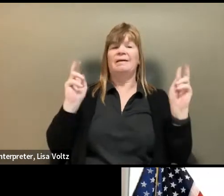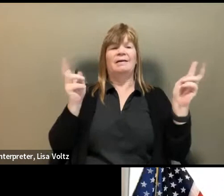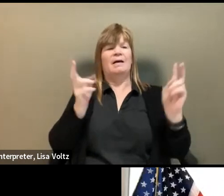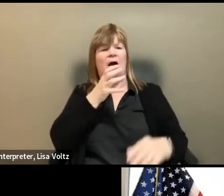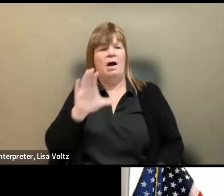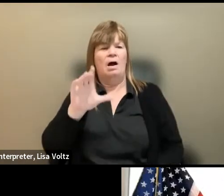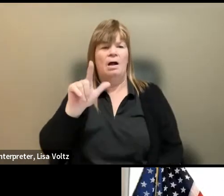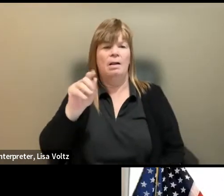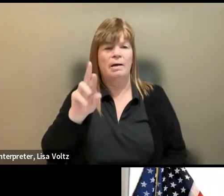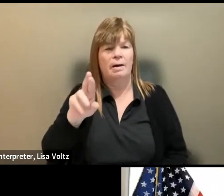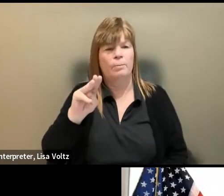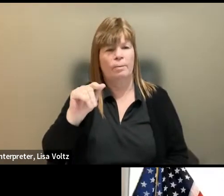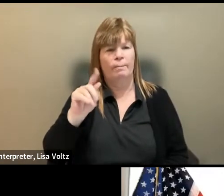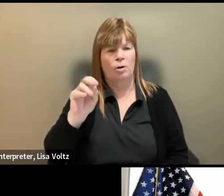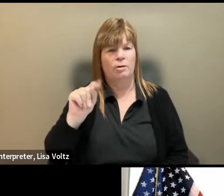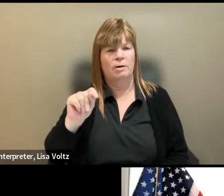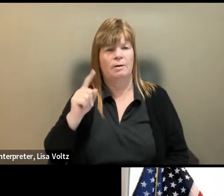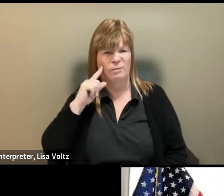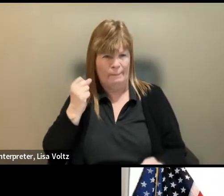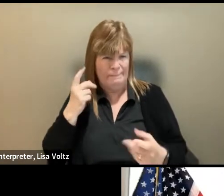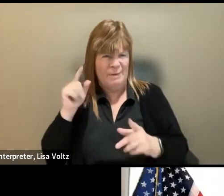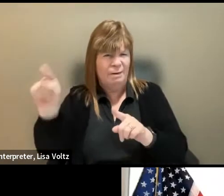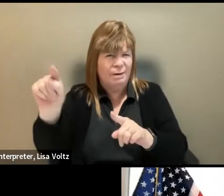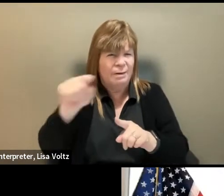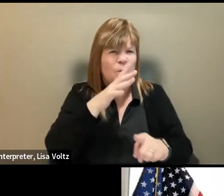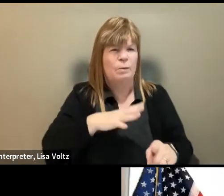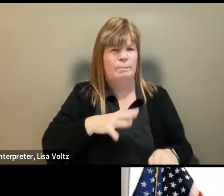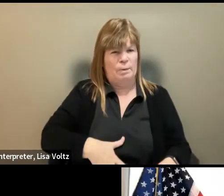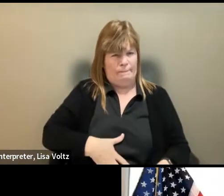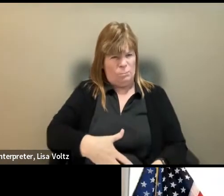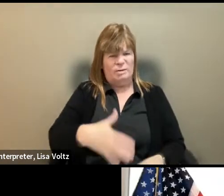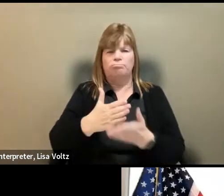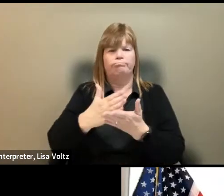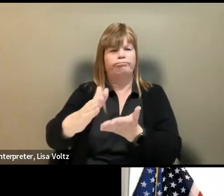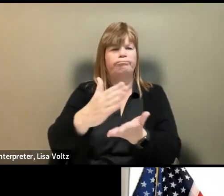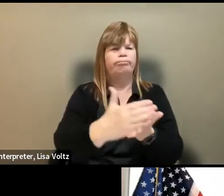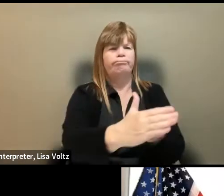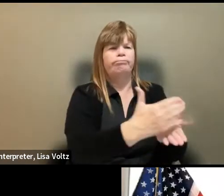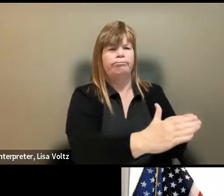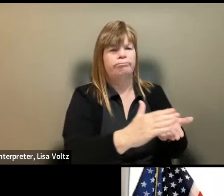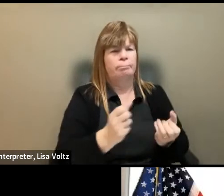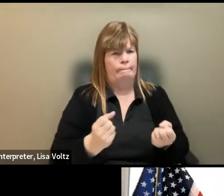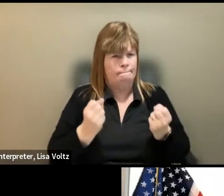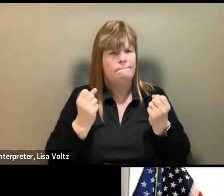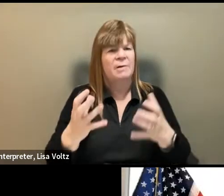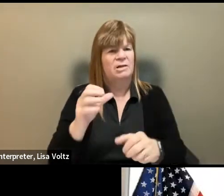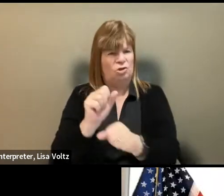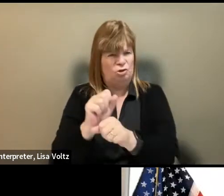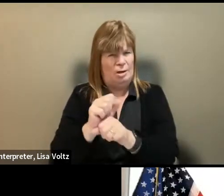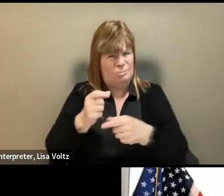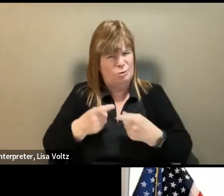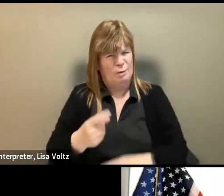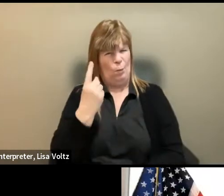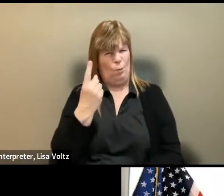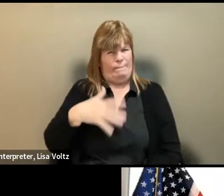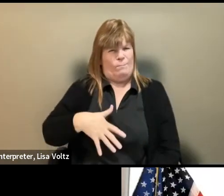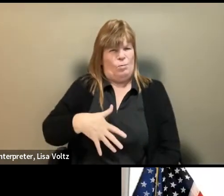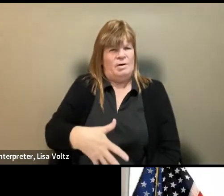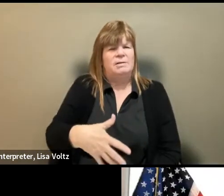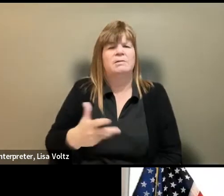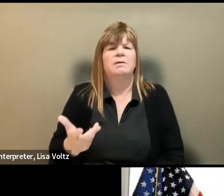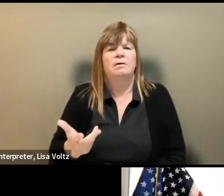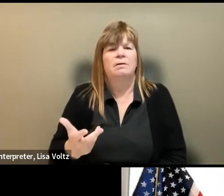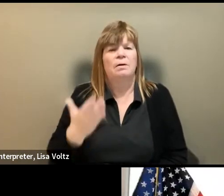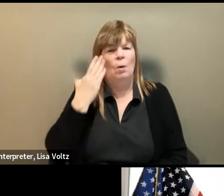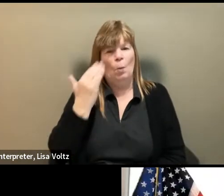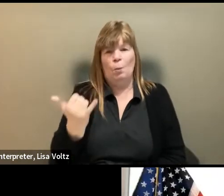market, we've now heard from several women who are pregnant and were pushed out of multiple jobs during one pregnancy. Just